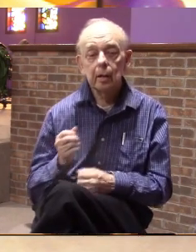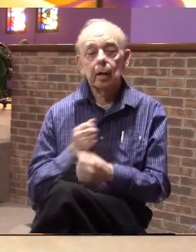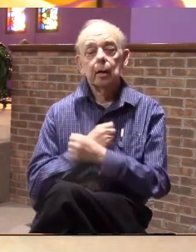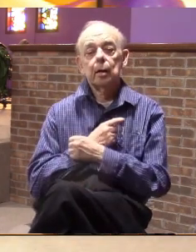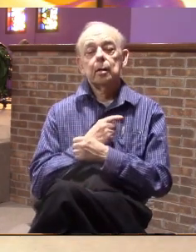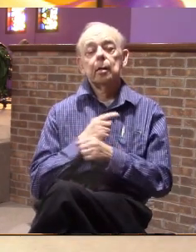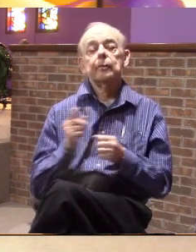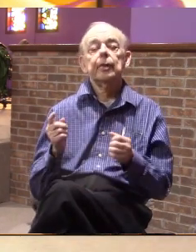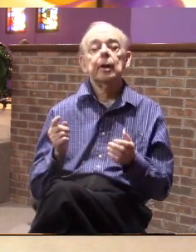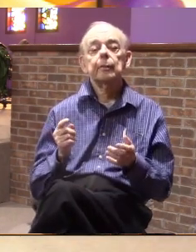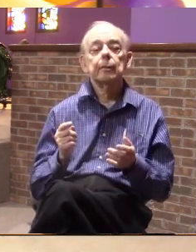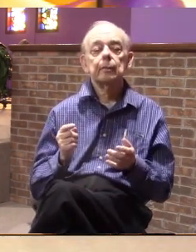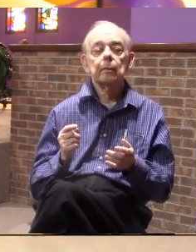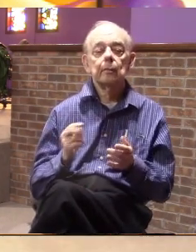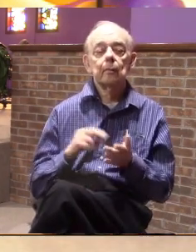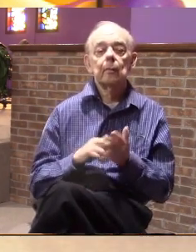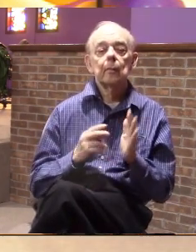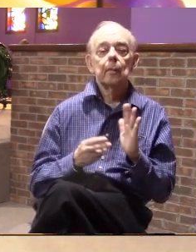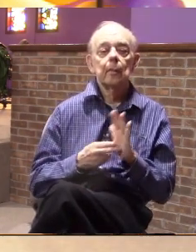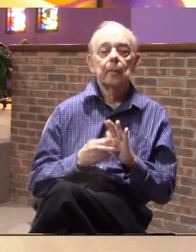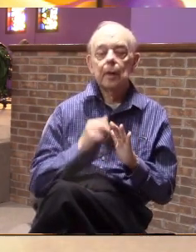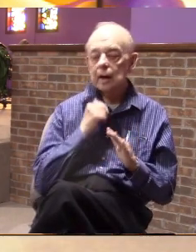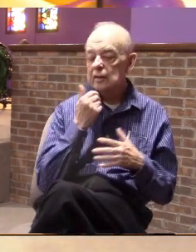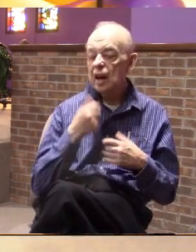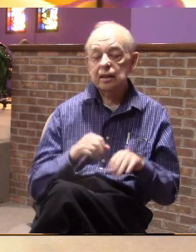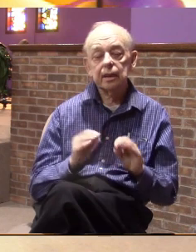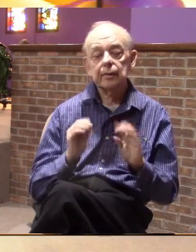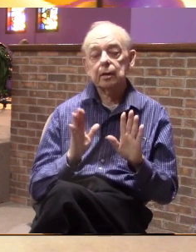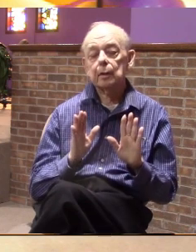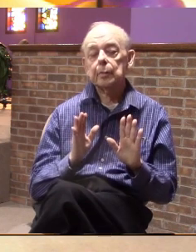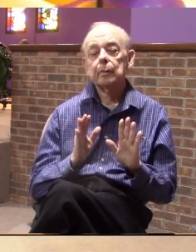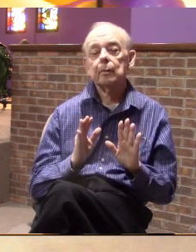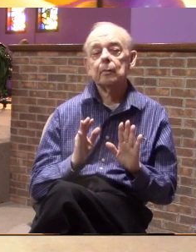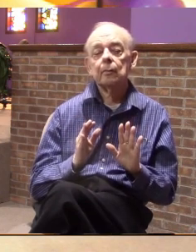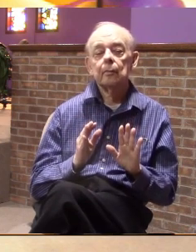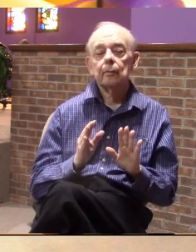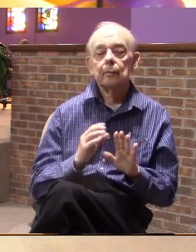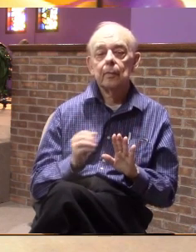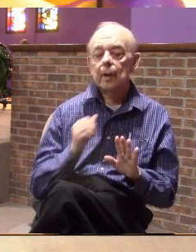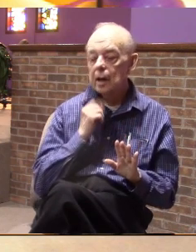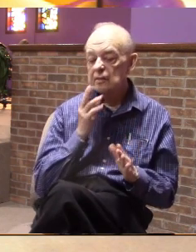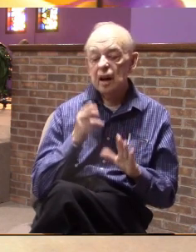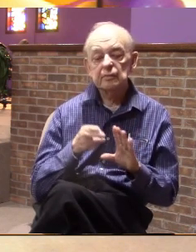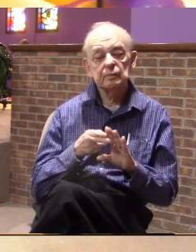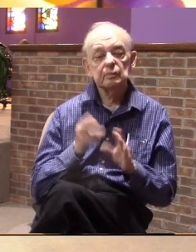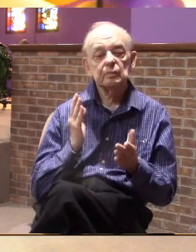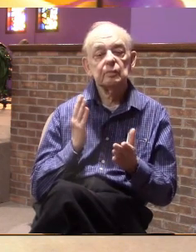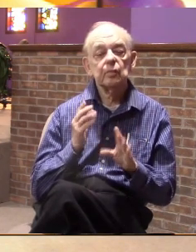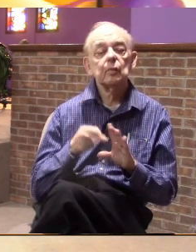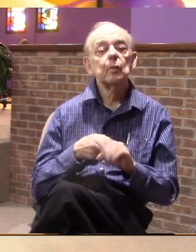them means not giving up and not quitting